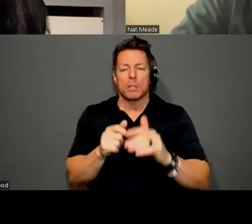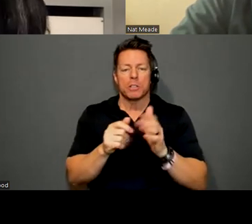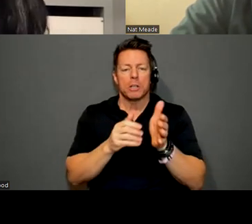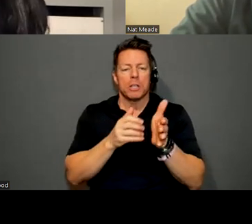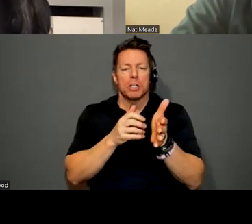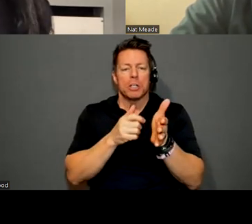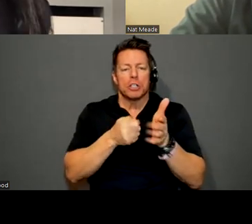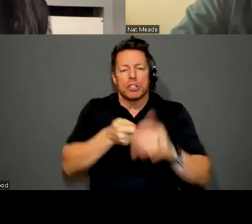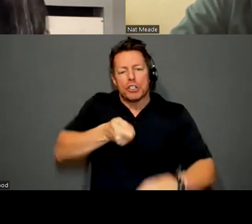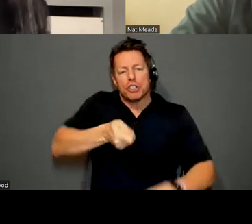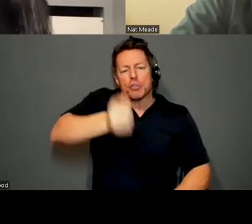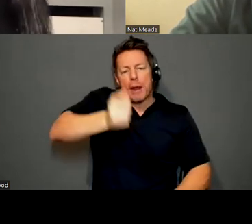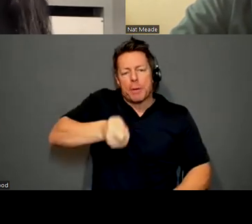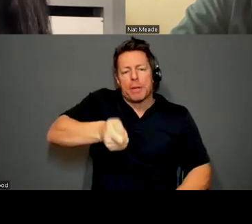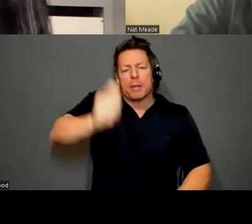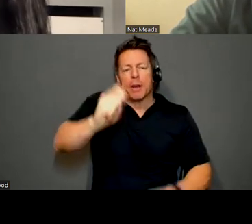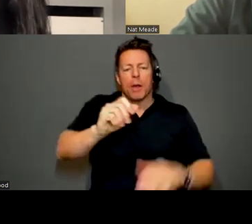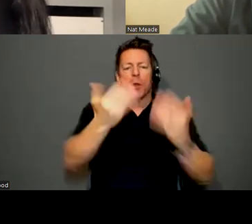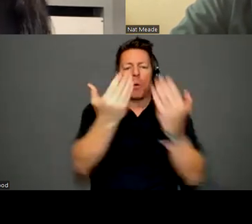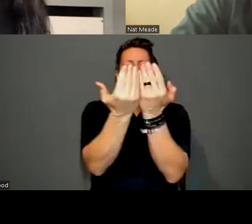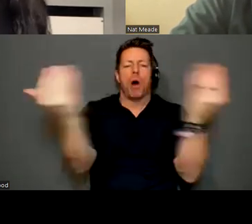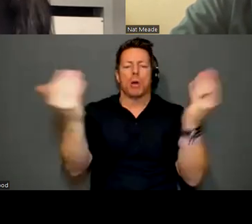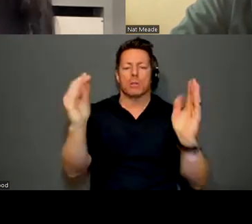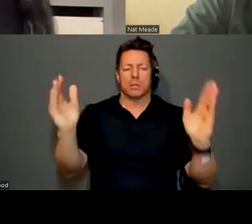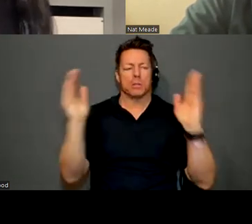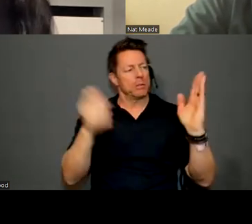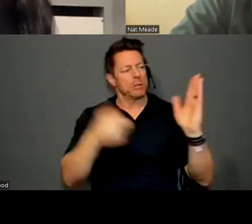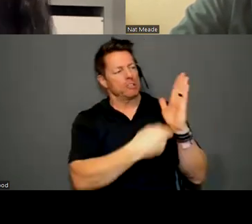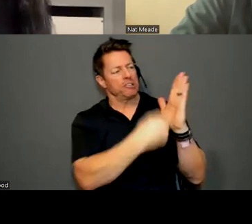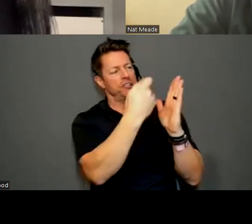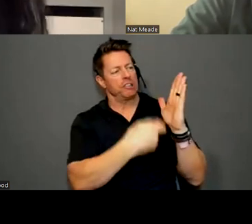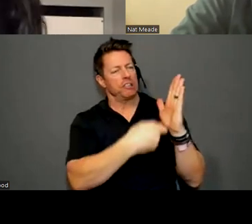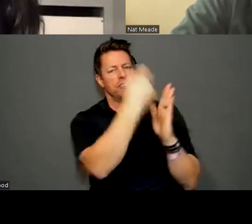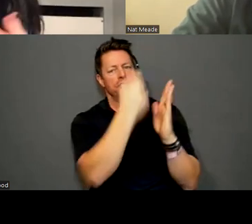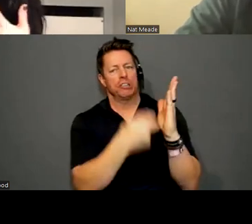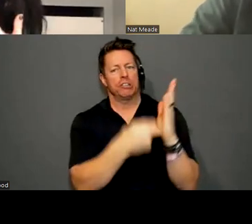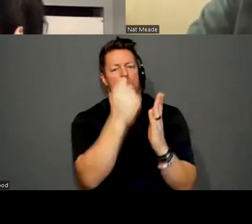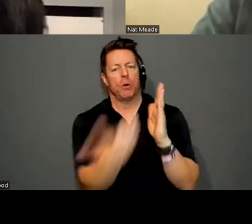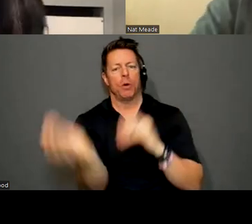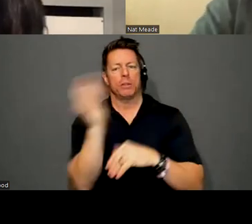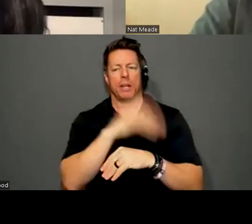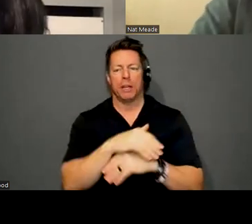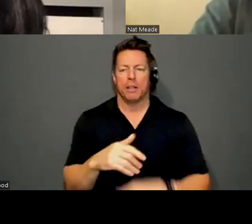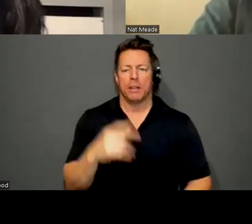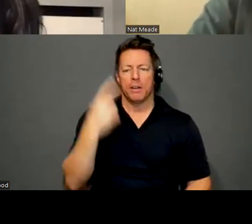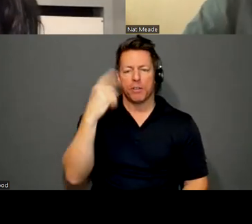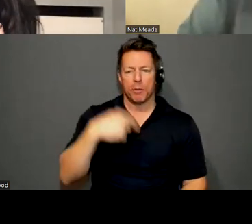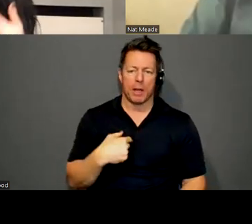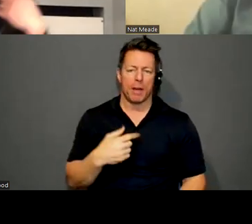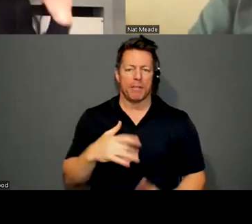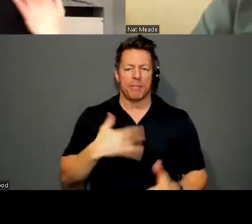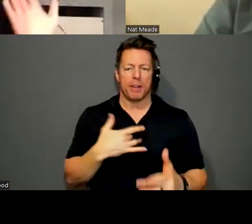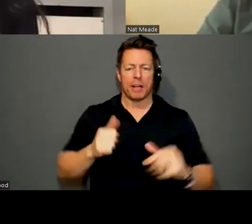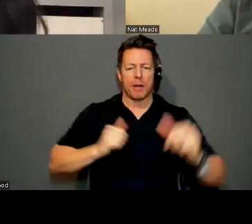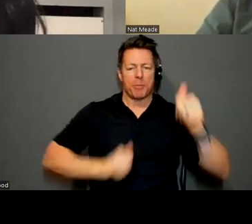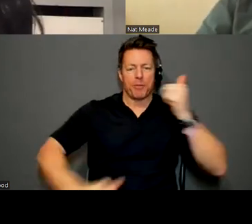day. And I was like... I'm that wasn't a performance? I know. I was like, this, for me, it felt like a performance. And